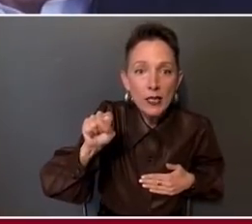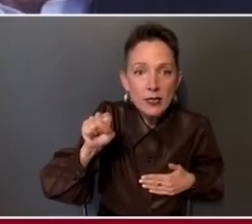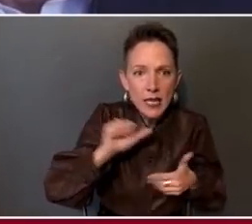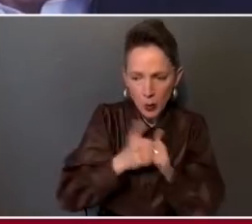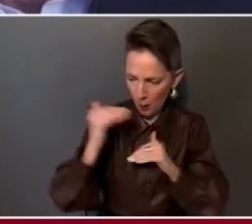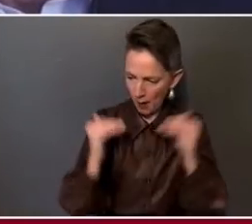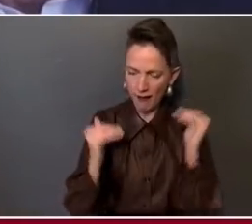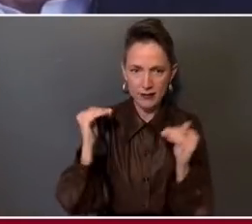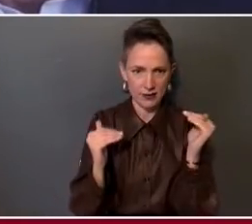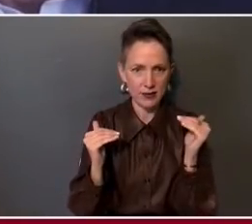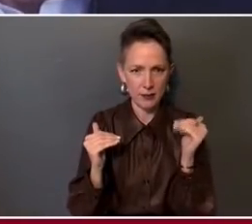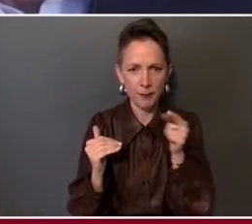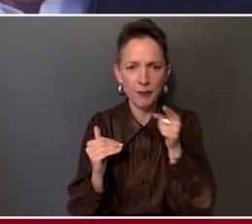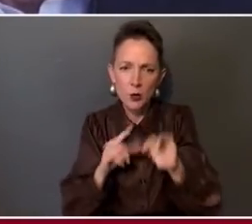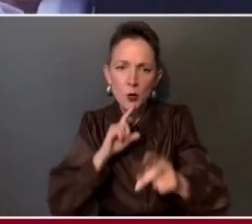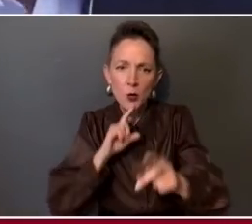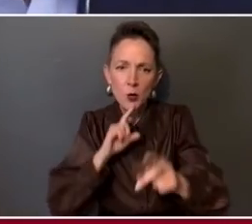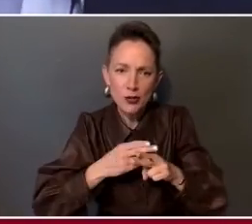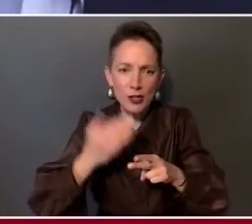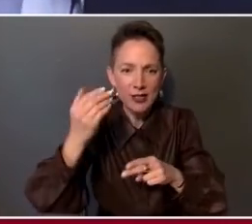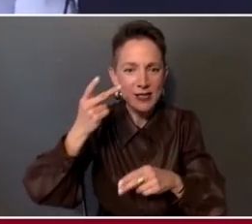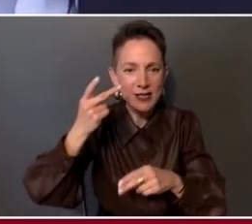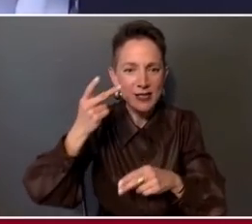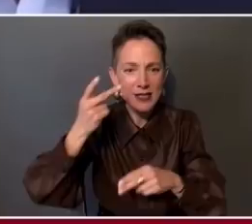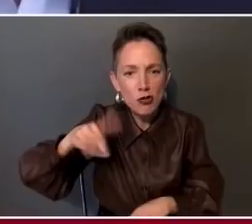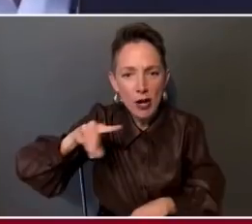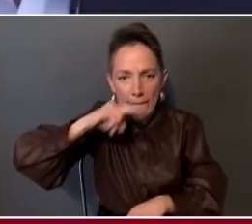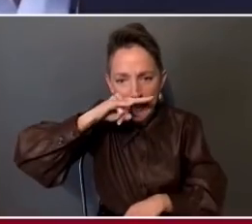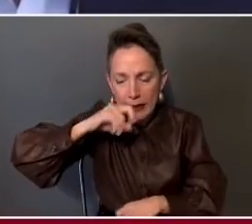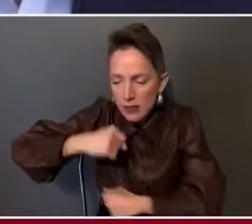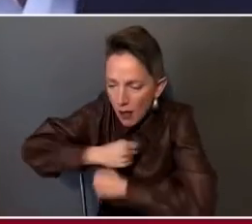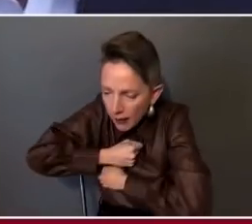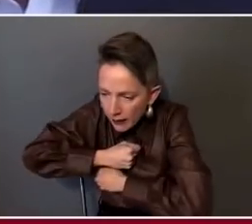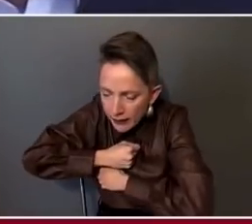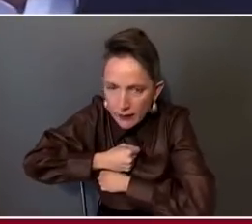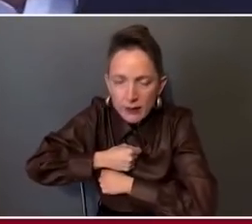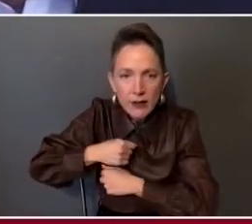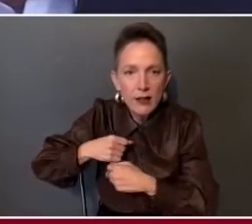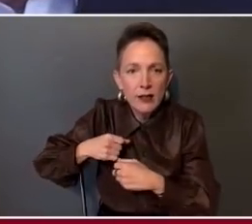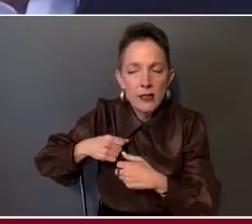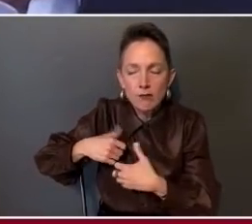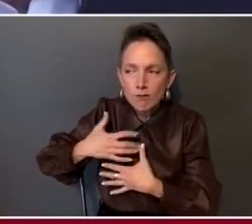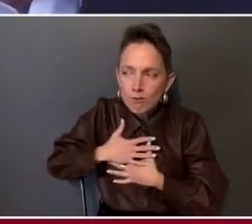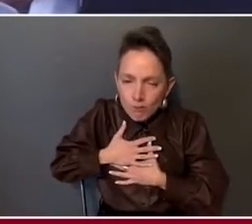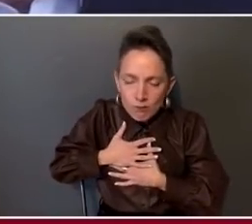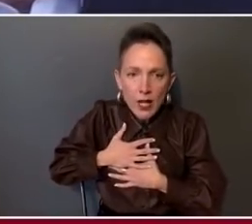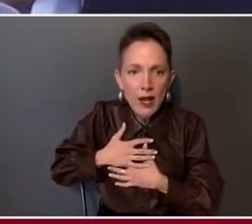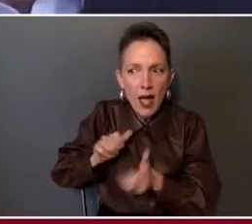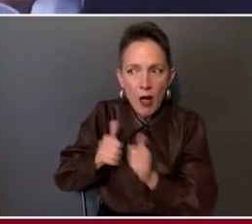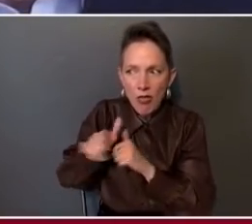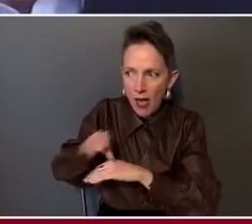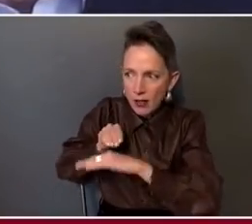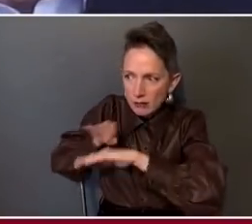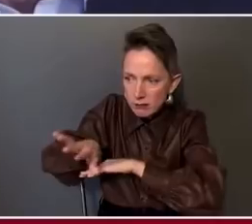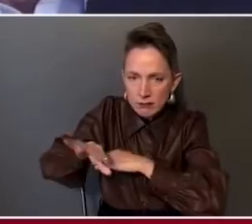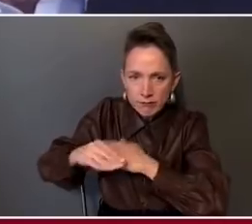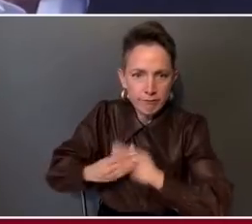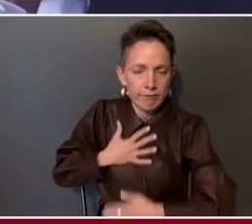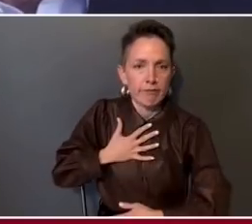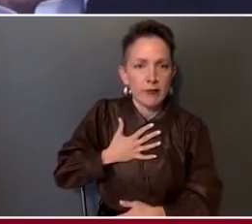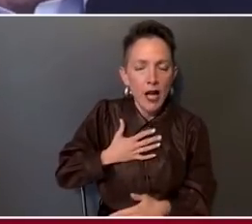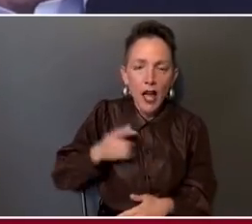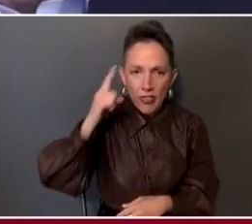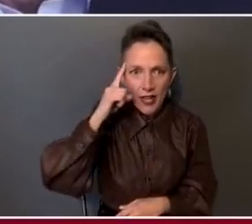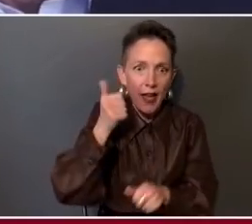your grandkids and hugging your grandkids and why and what that means to you. And I think everyone in America